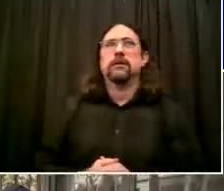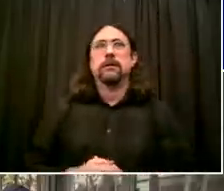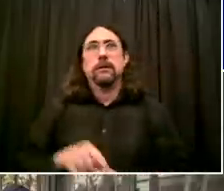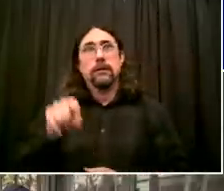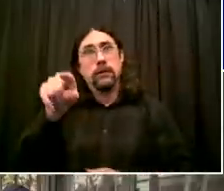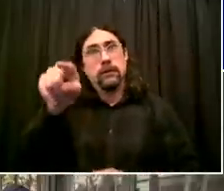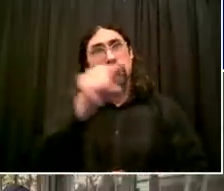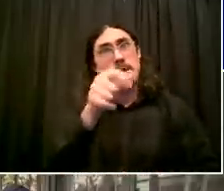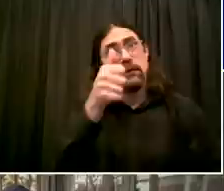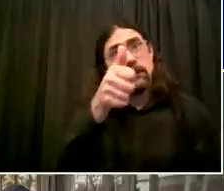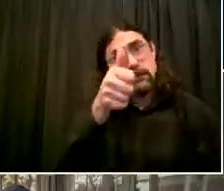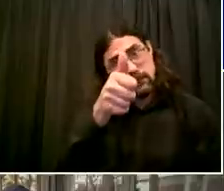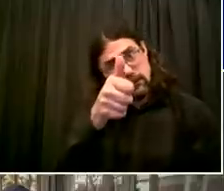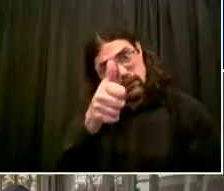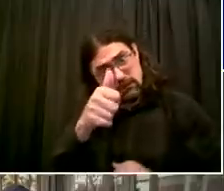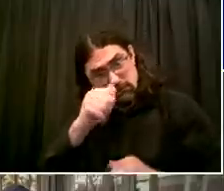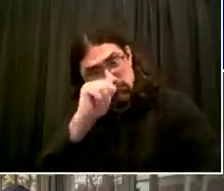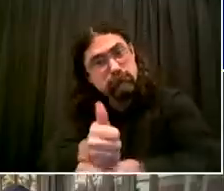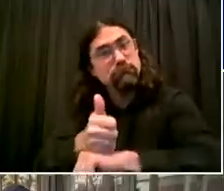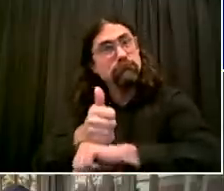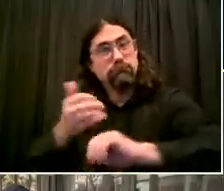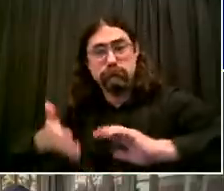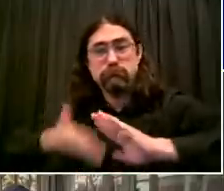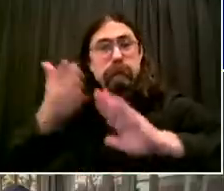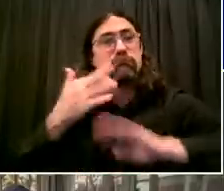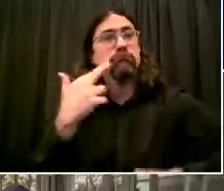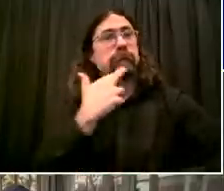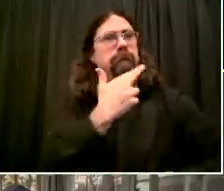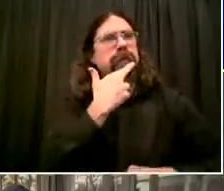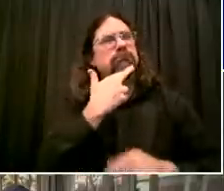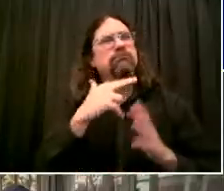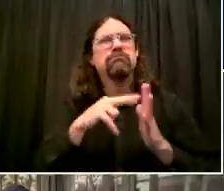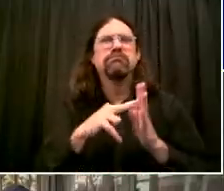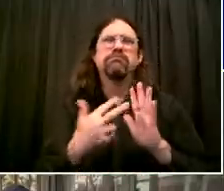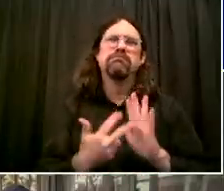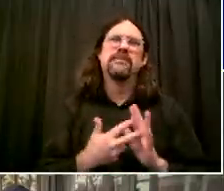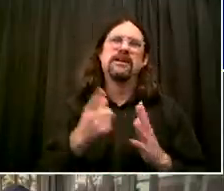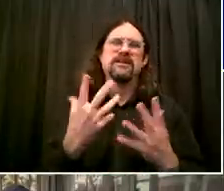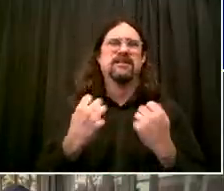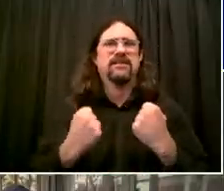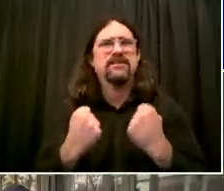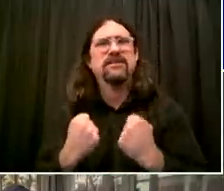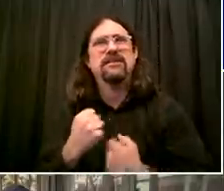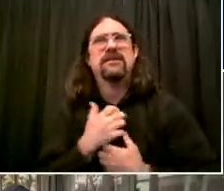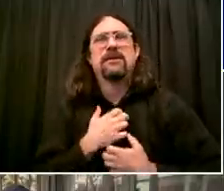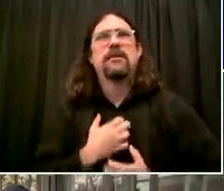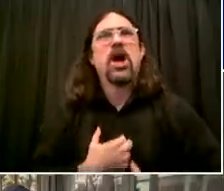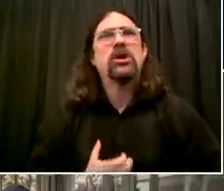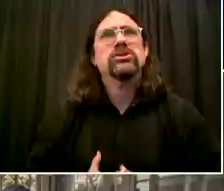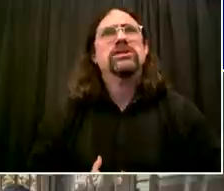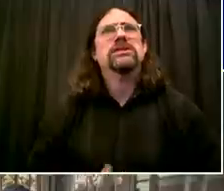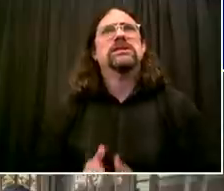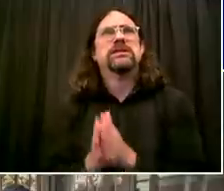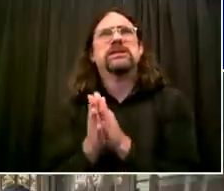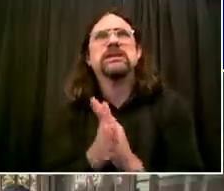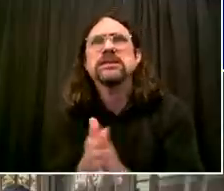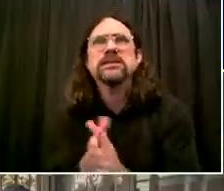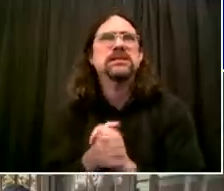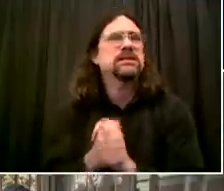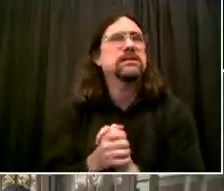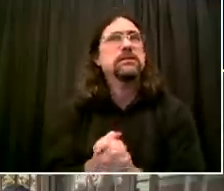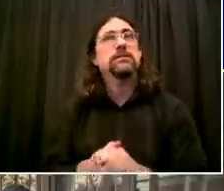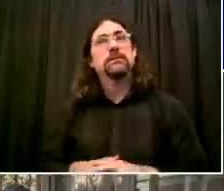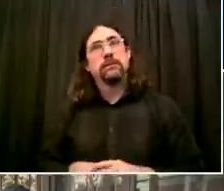that moment when they're in your restaurant, it's such a beautiful, warm feeling that people have. It takes a lot of work to achieve that.